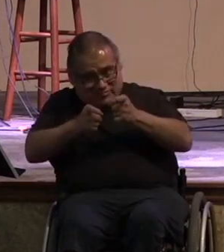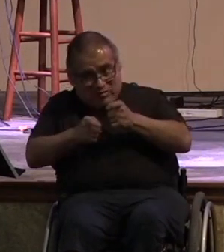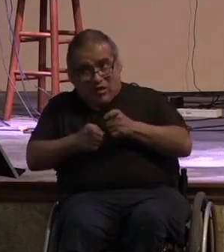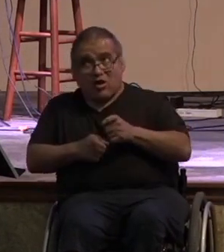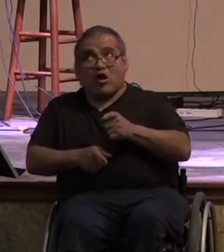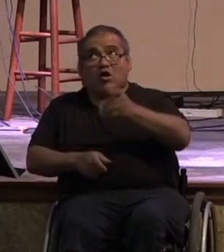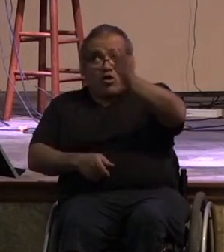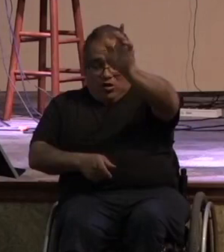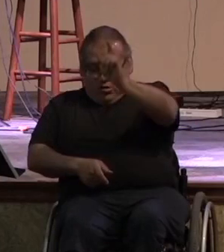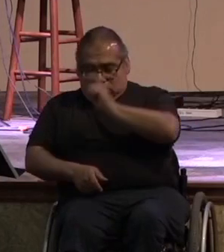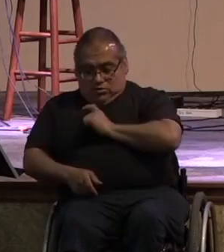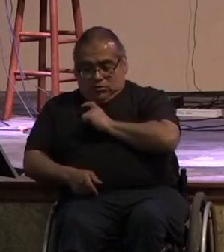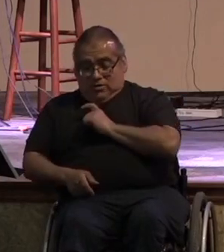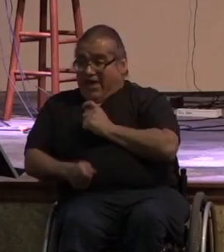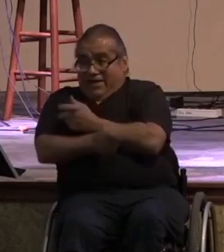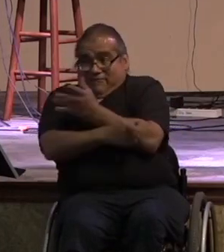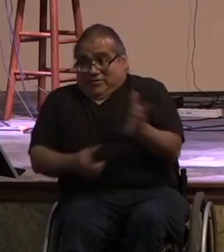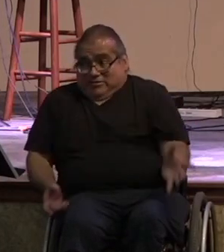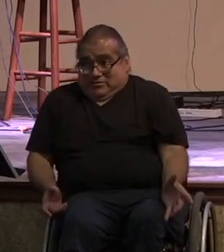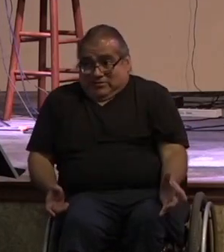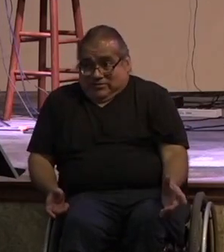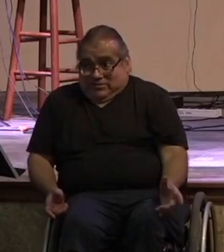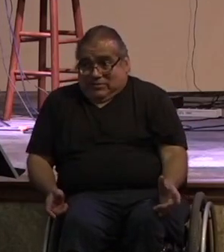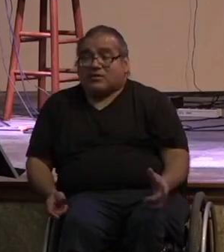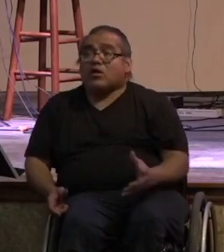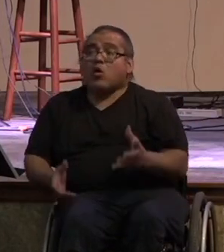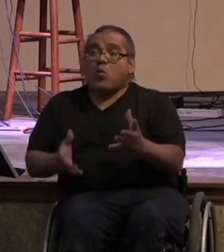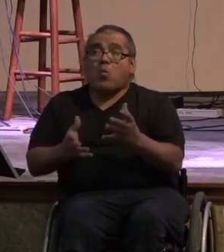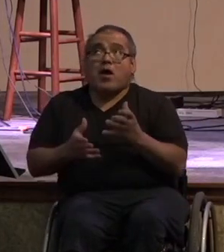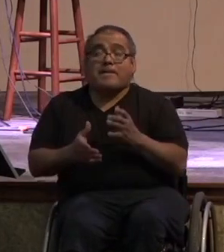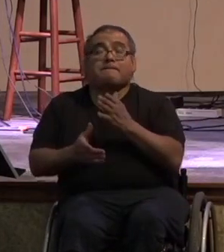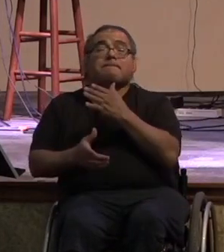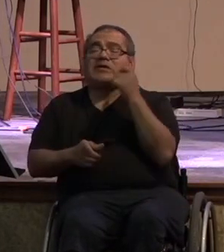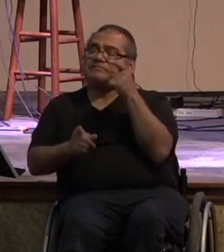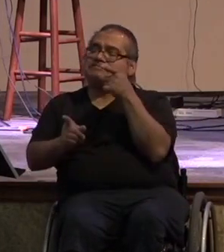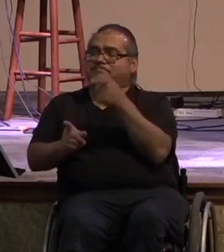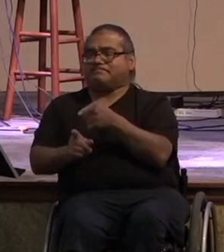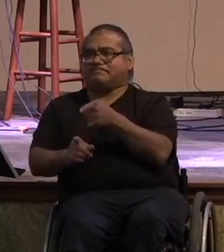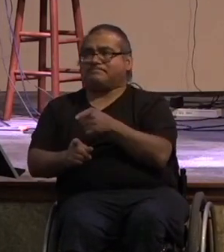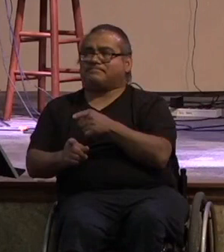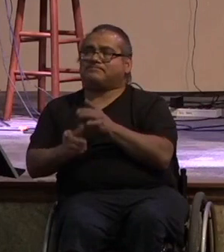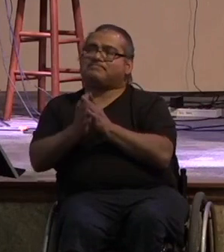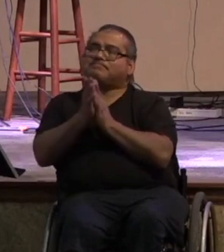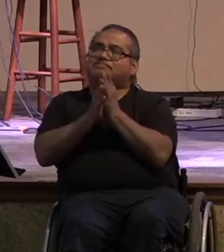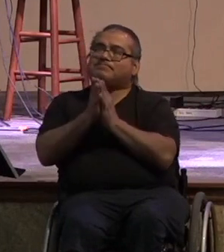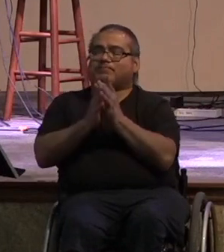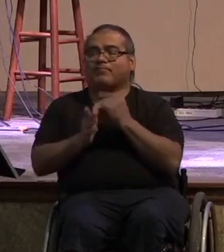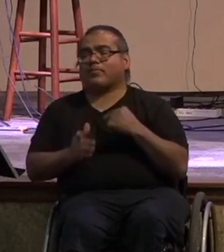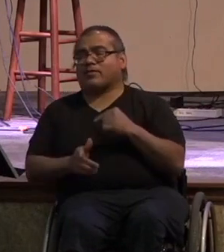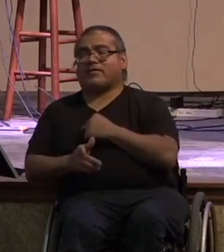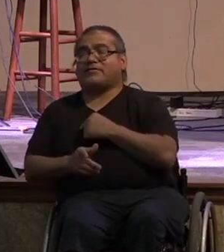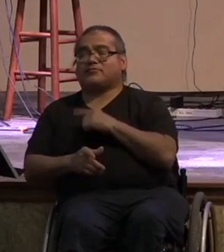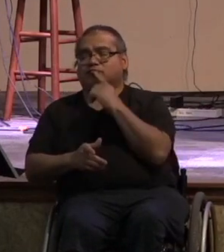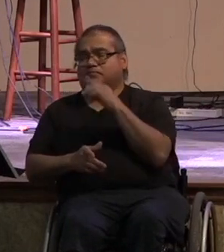blessed by god that he desires good things for us that he loves us and he is merciful toward us